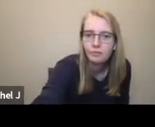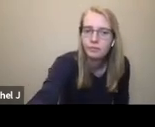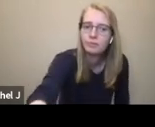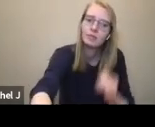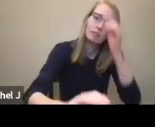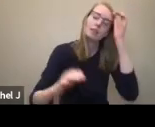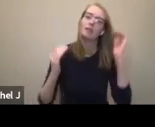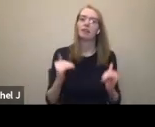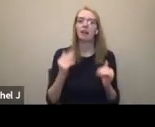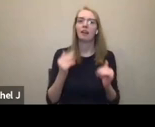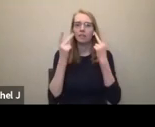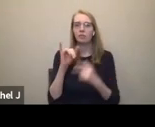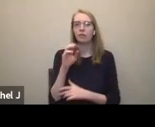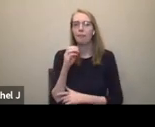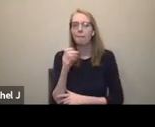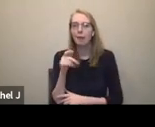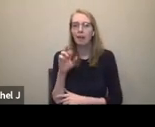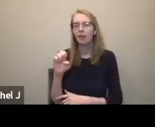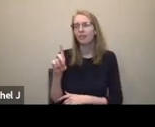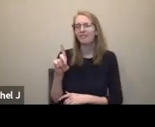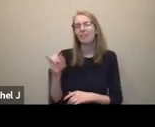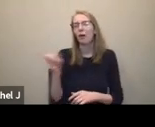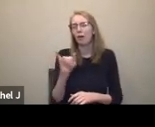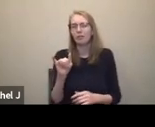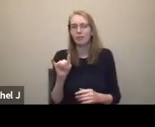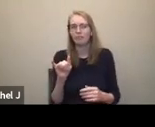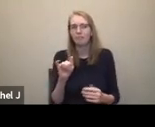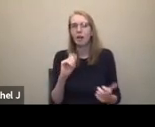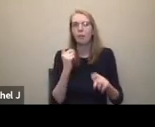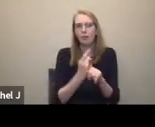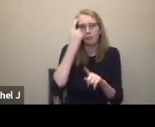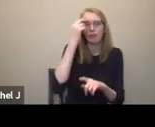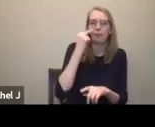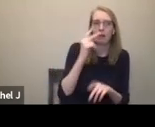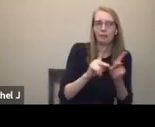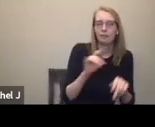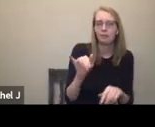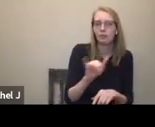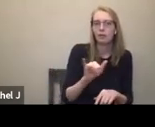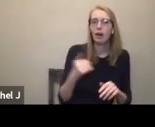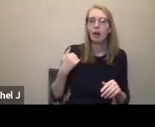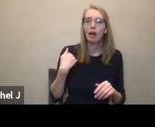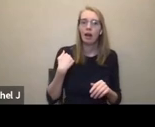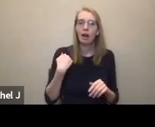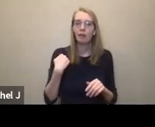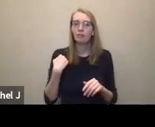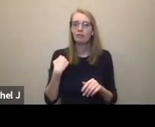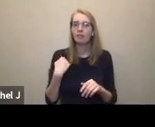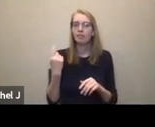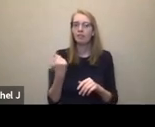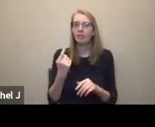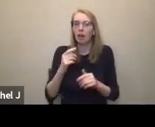those things also apply to the blind and the visually impaired. There's an agency called Vocal Eyes. They were developed in London, England in